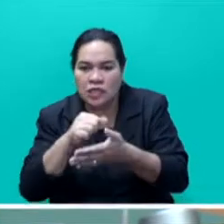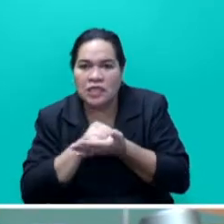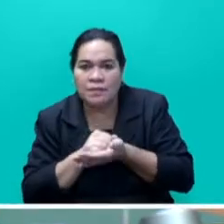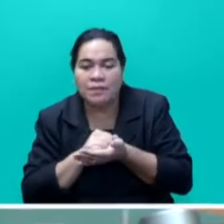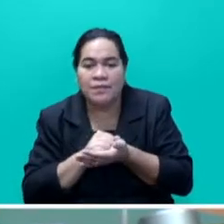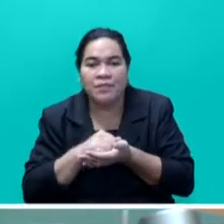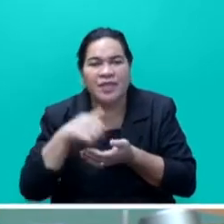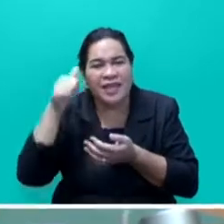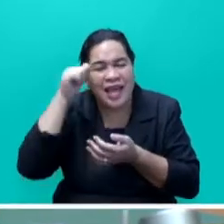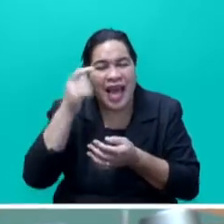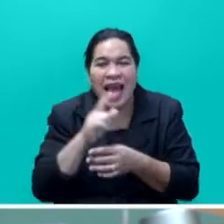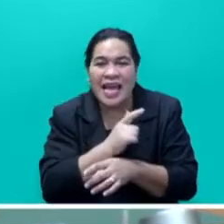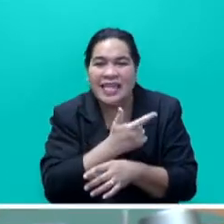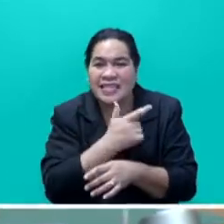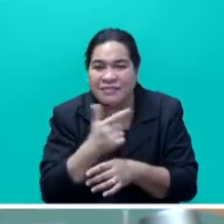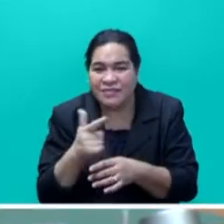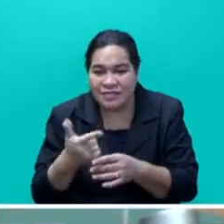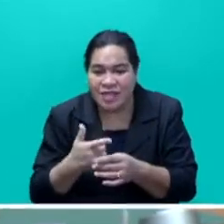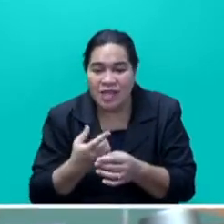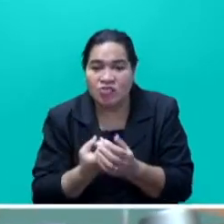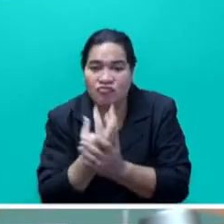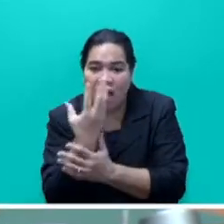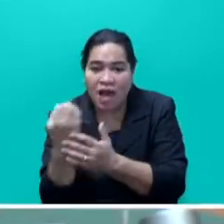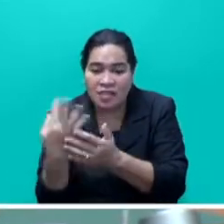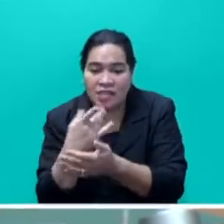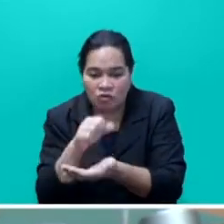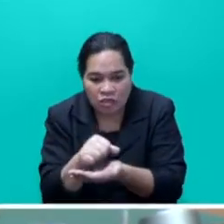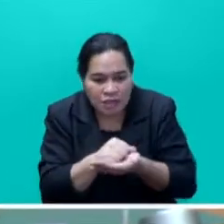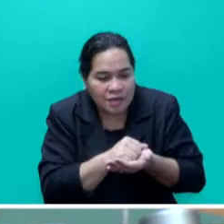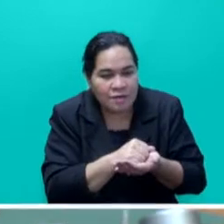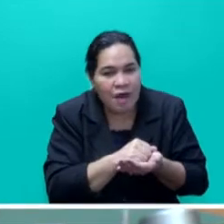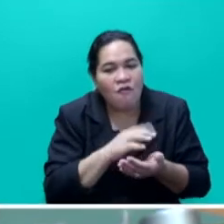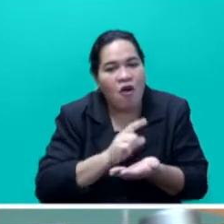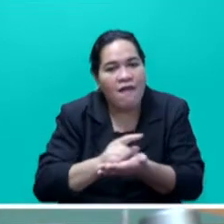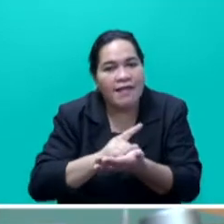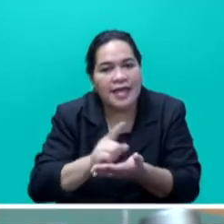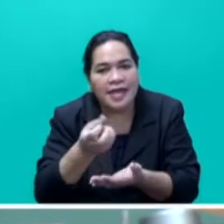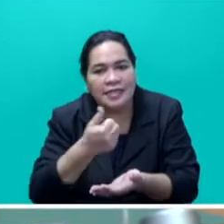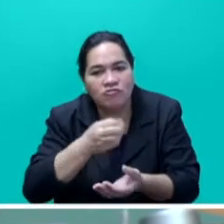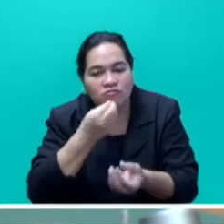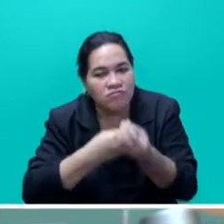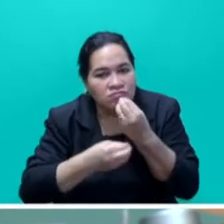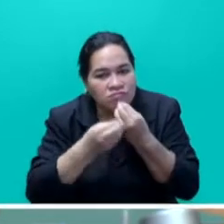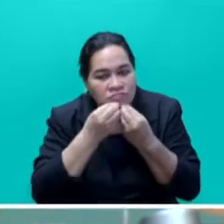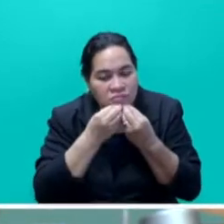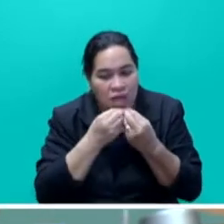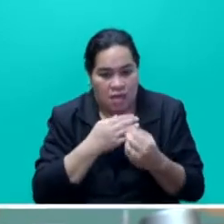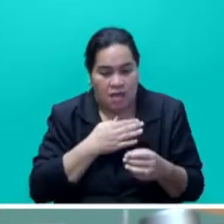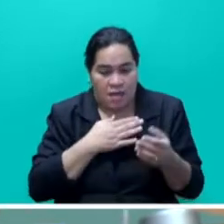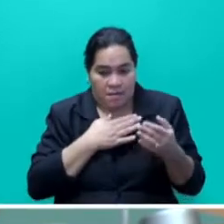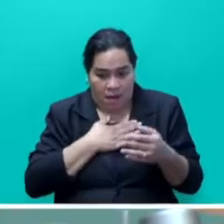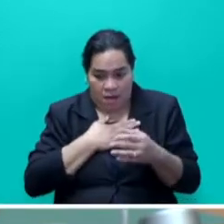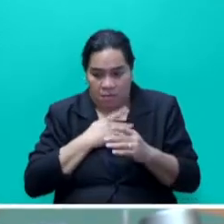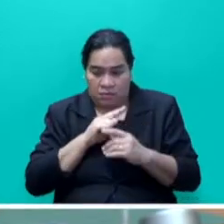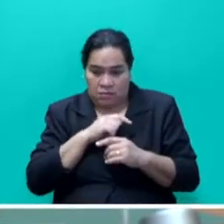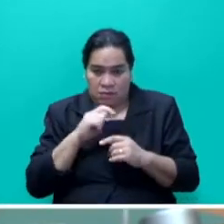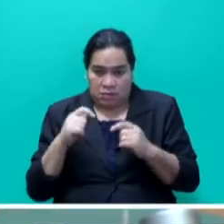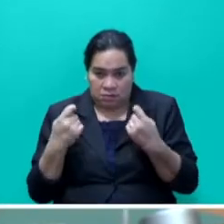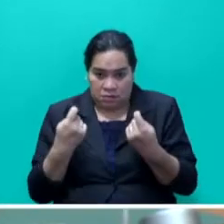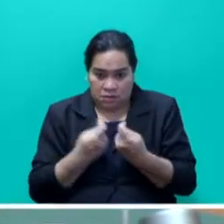Mr Speaker Sayer. Mr Speaker Sayer, from micro livestock holding to large holdings,